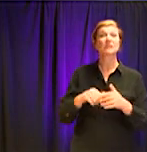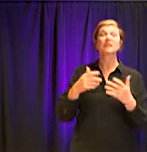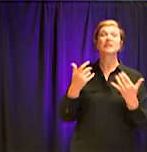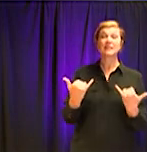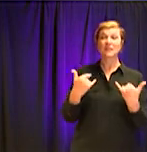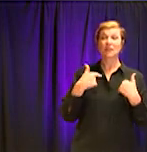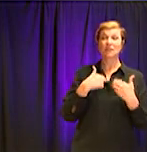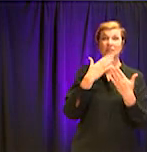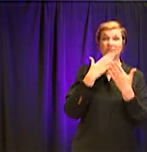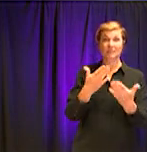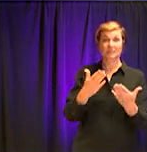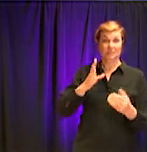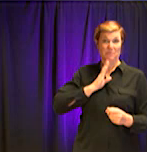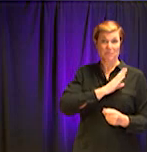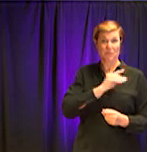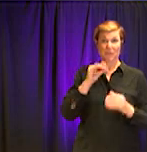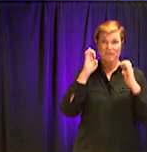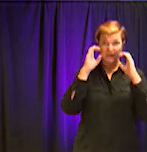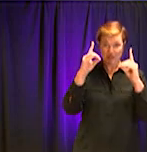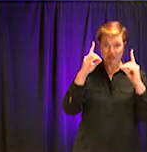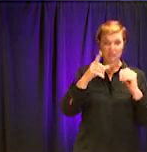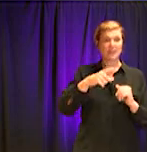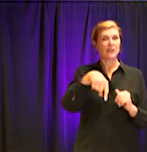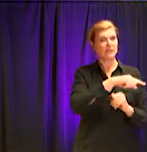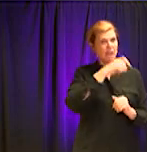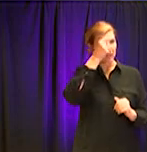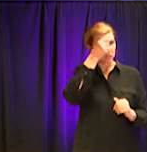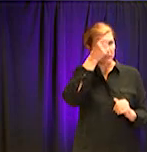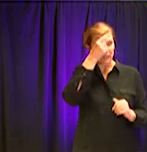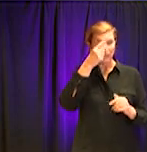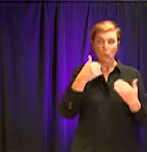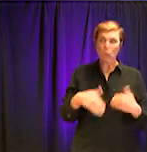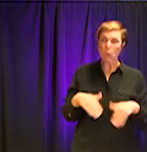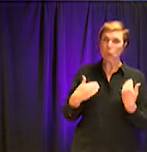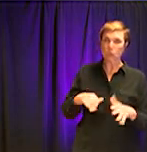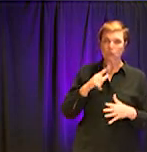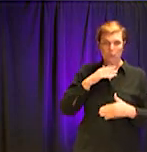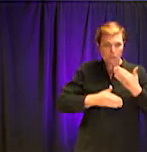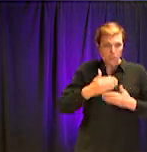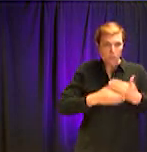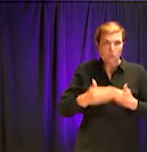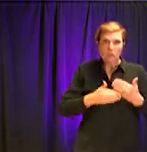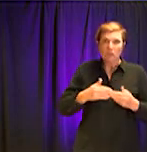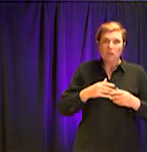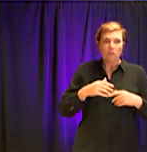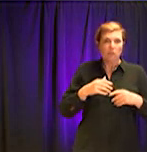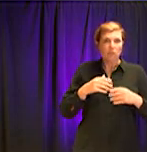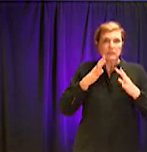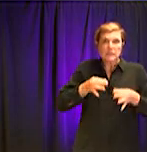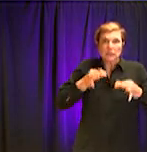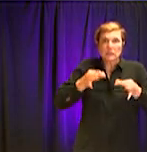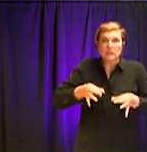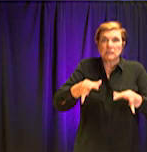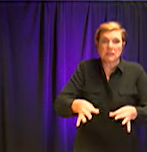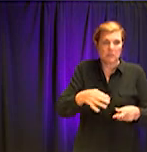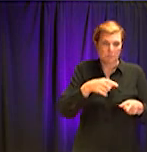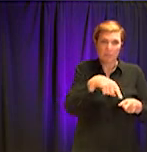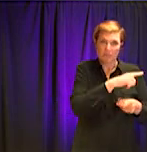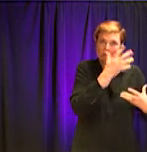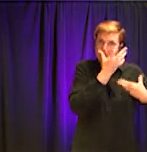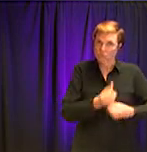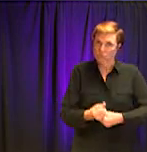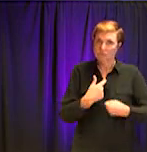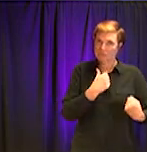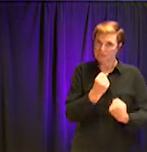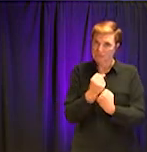they're doing to support me because they understand I'm having to make some swift, hard decisions and they're giving me the runway to do that. So I'd like to thank